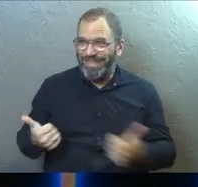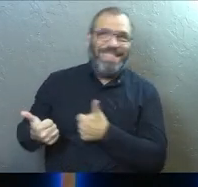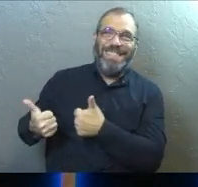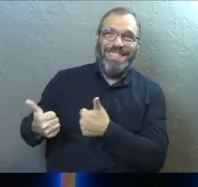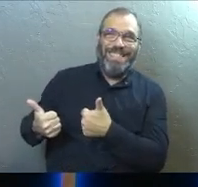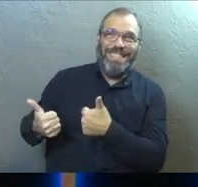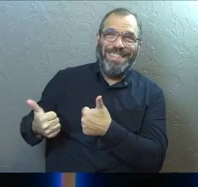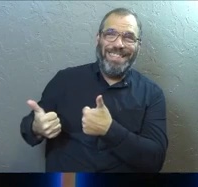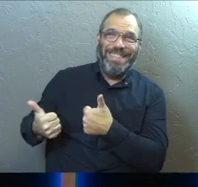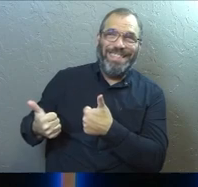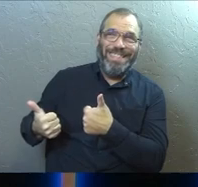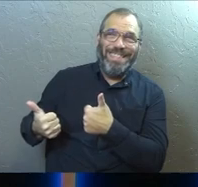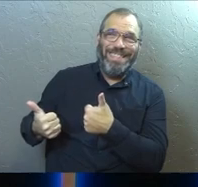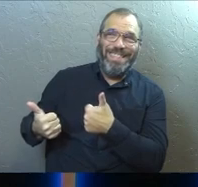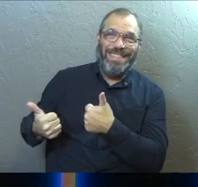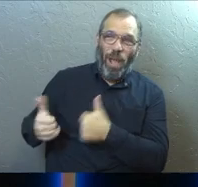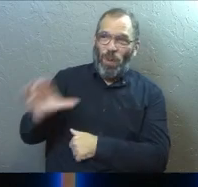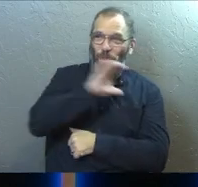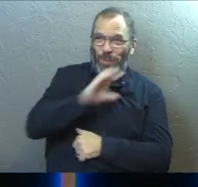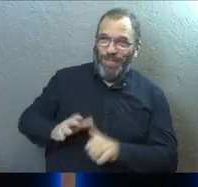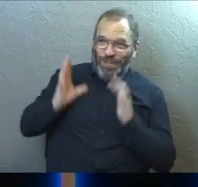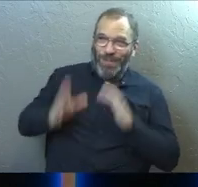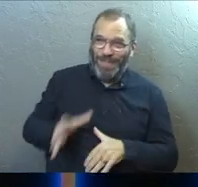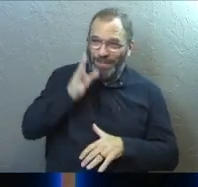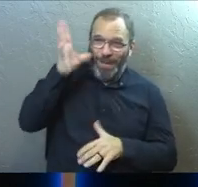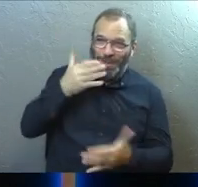then we can say we Christian parented well.